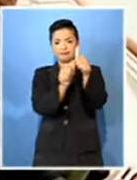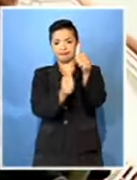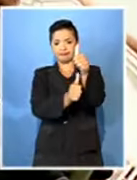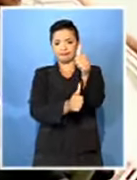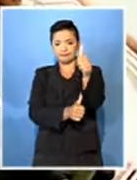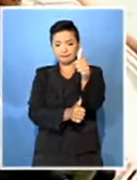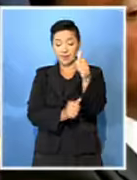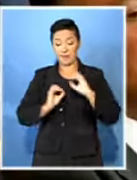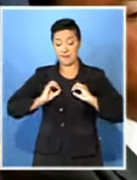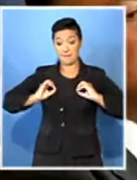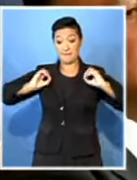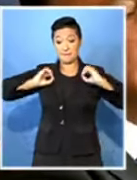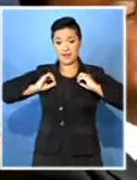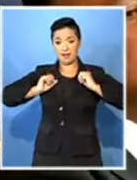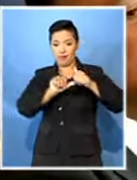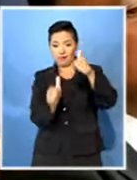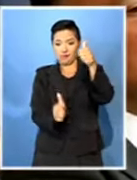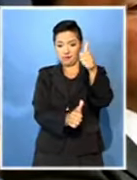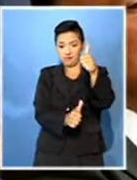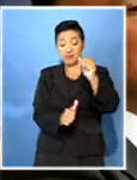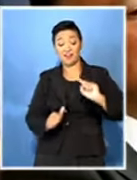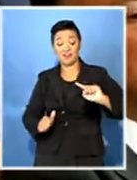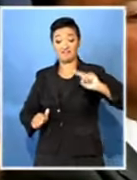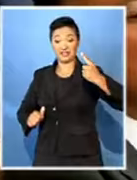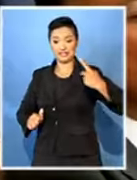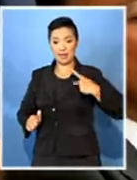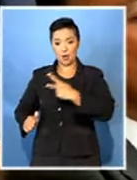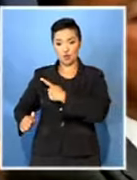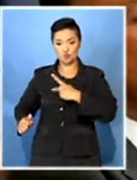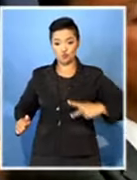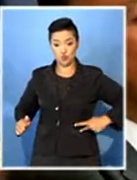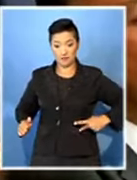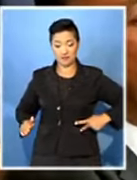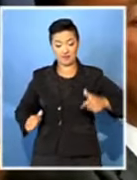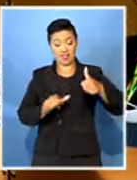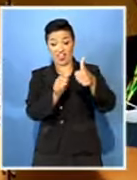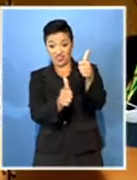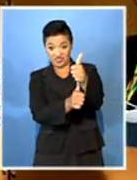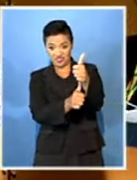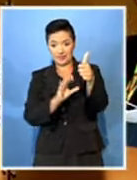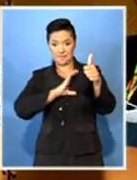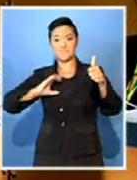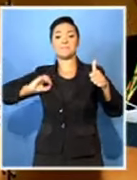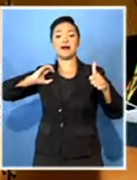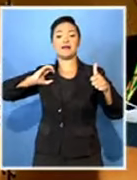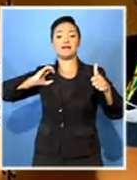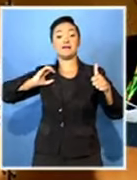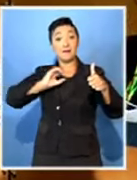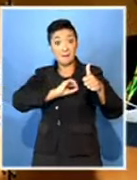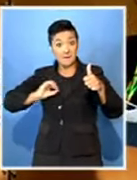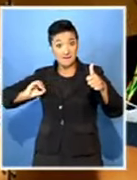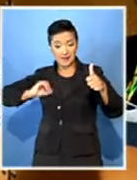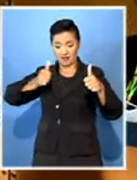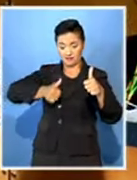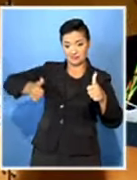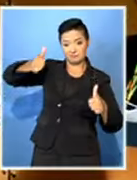mayor is below a provincial premier. But in terms of budget and capacity to do things, the mayor of Cape Town ranks